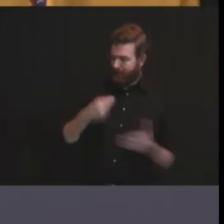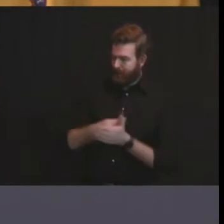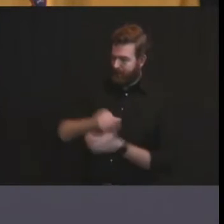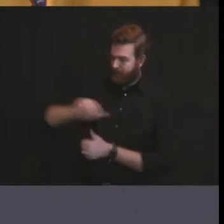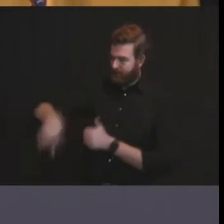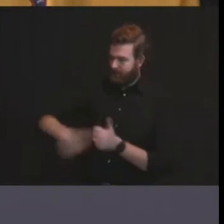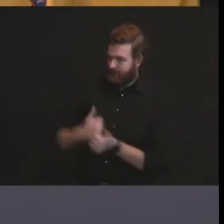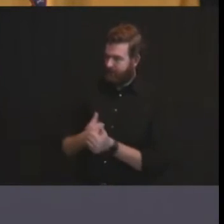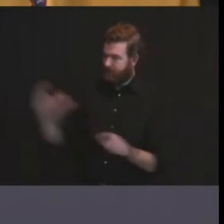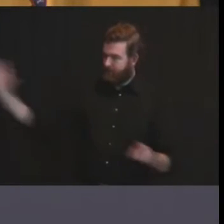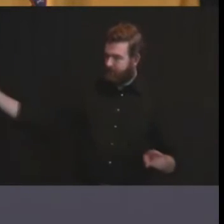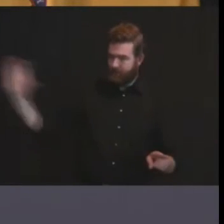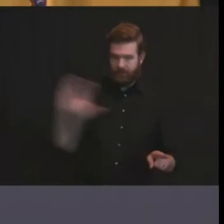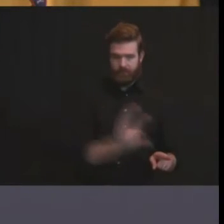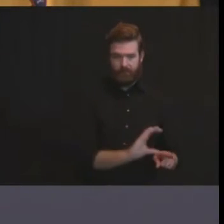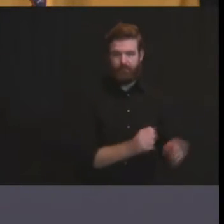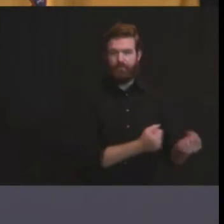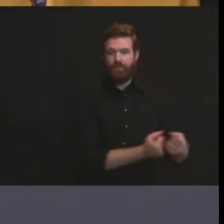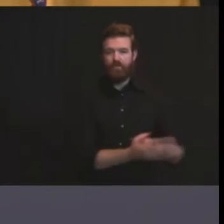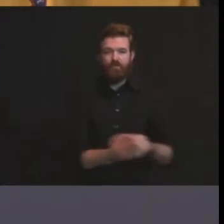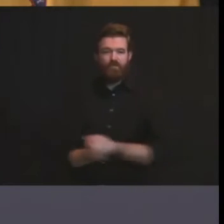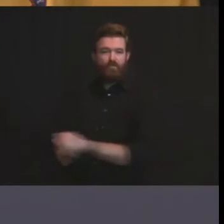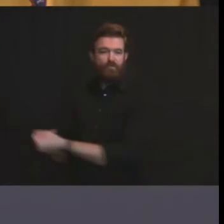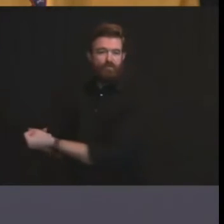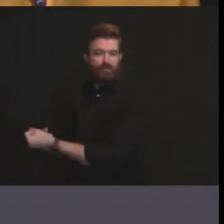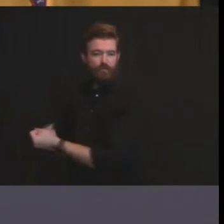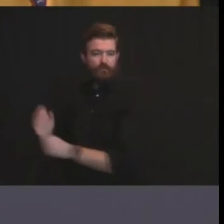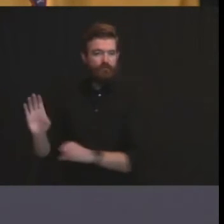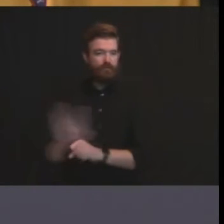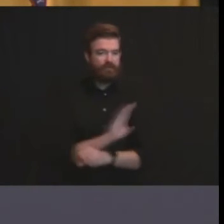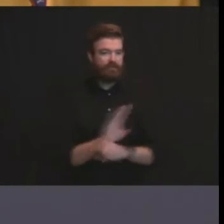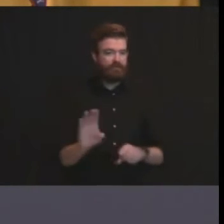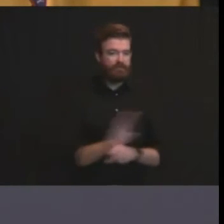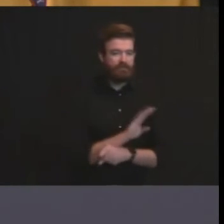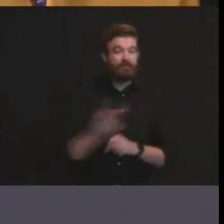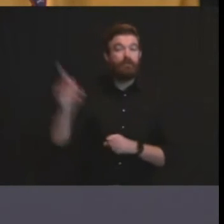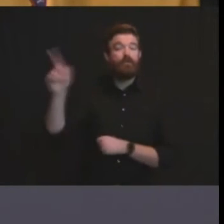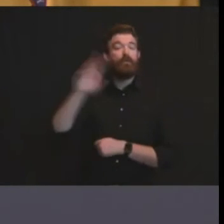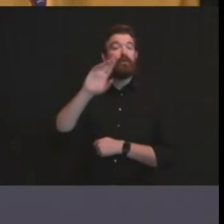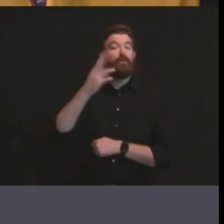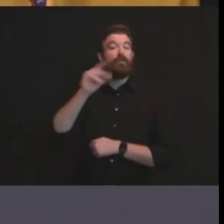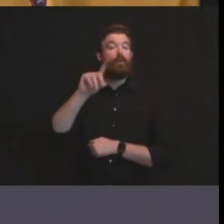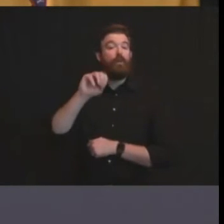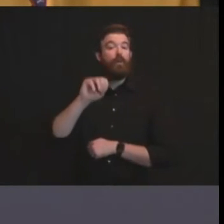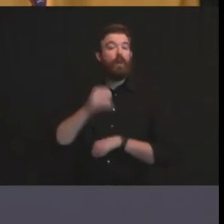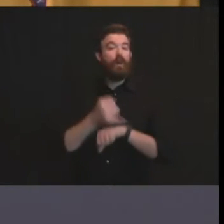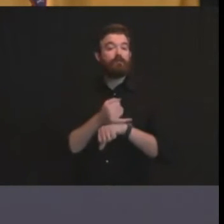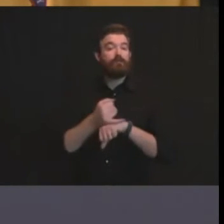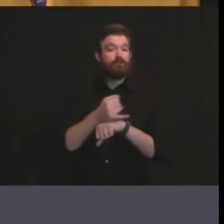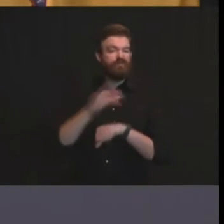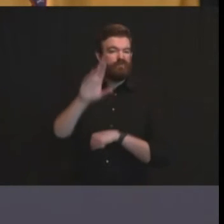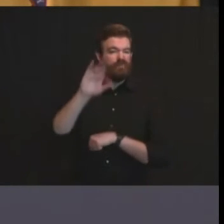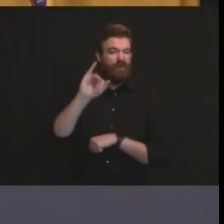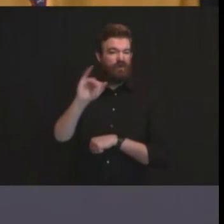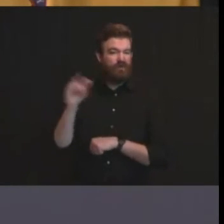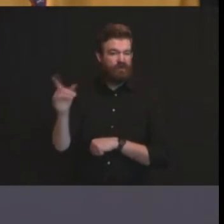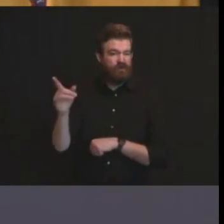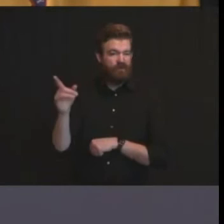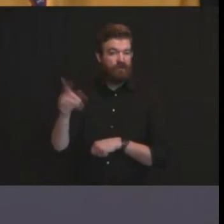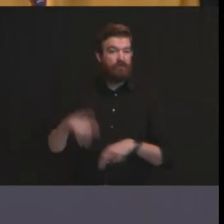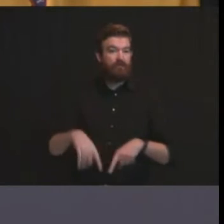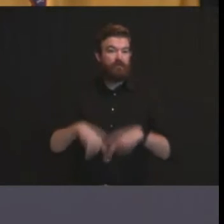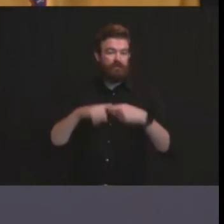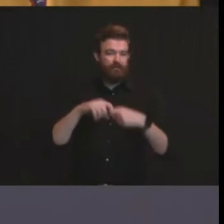rhode island's pause in their indoor dining their pause is coming down to 33 percent we never went above 25 percent